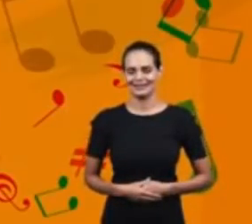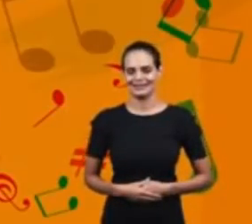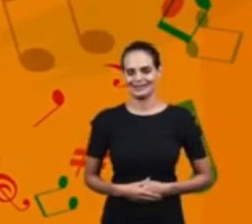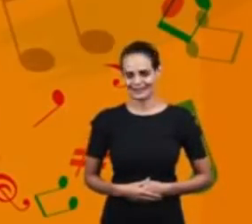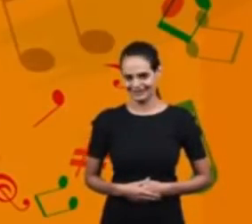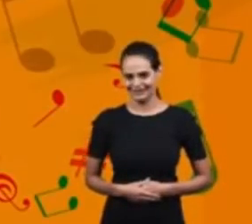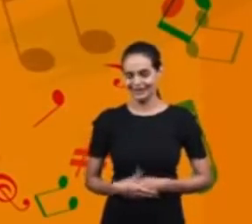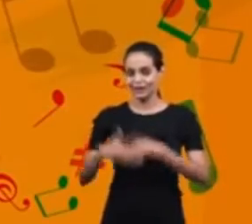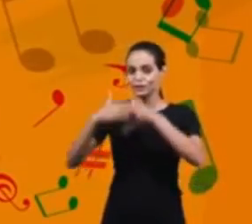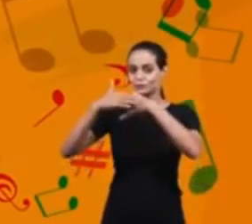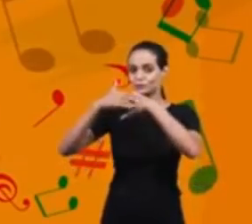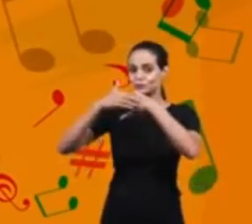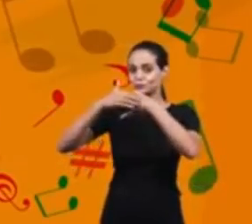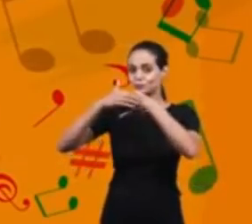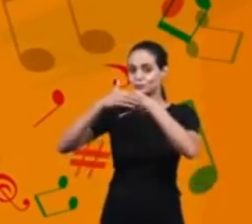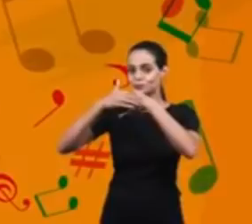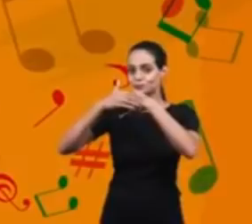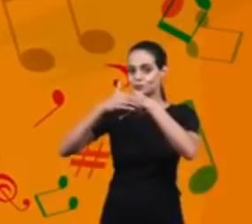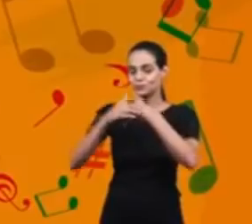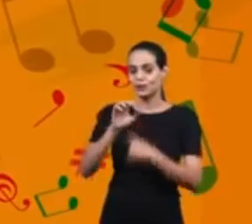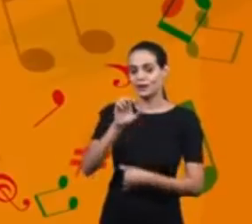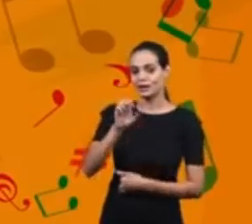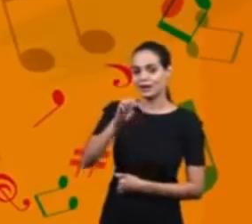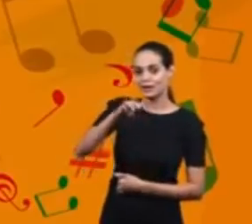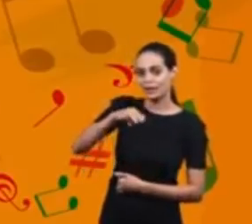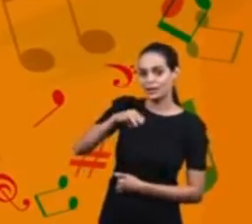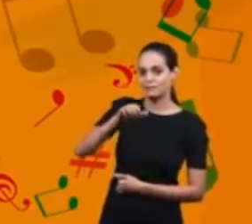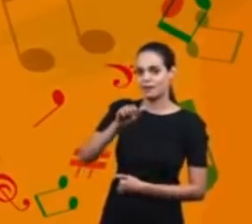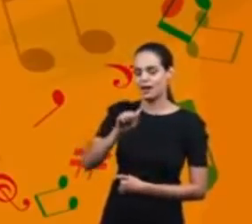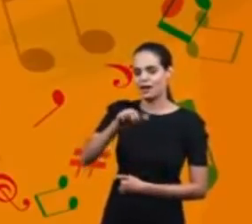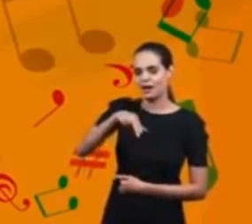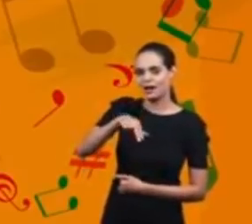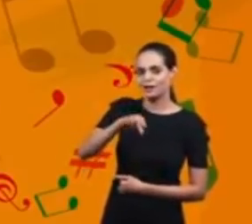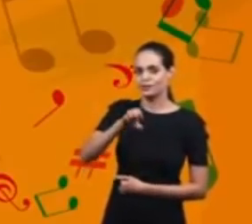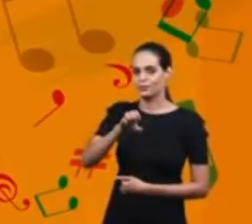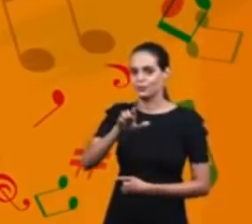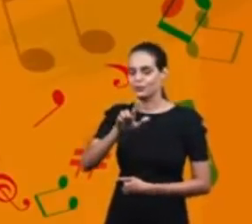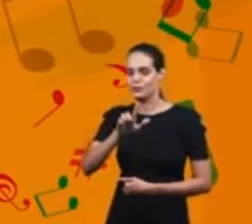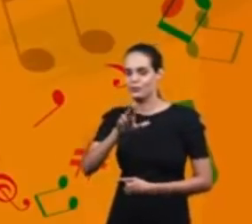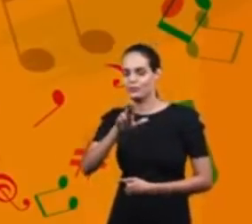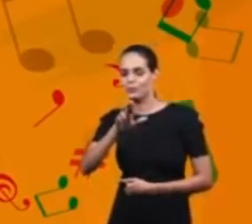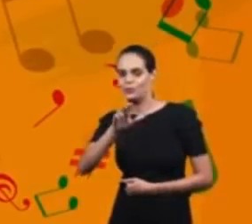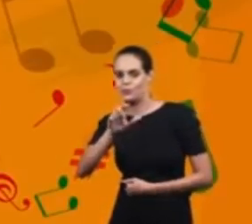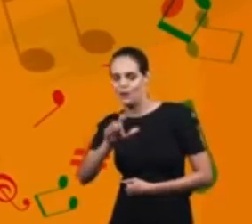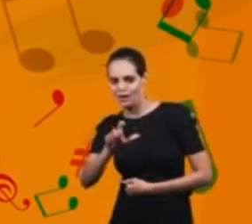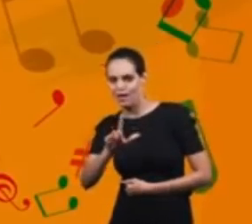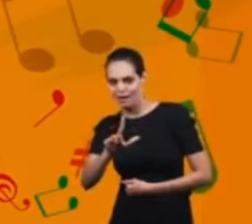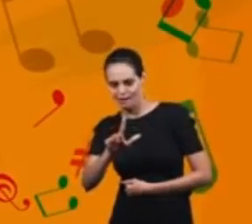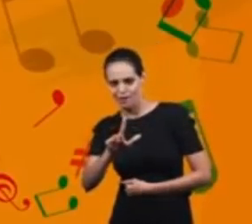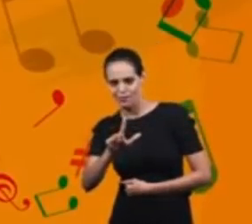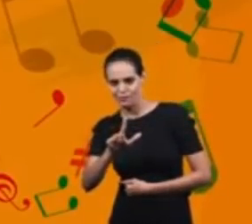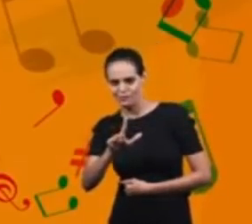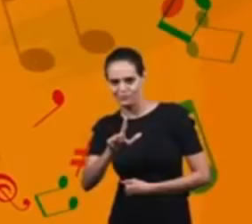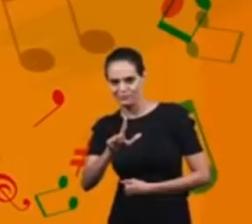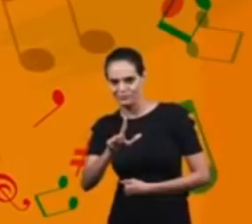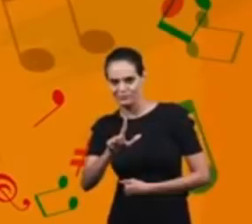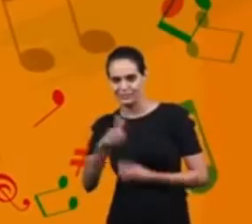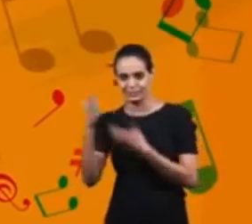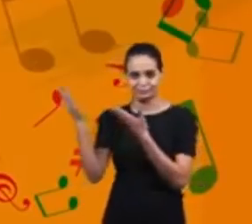On the melodica, Emmanuel, 9 years old from Teixeira de Freitas in of Bahia.